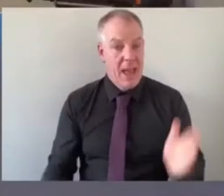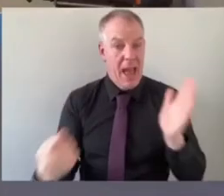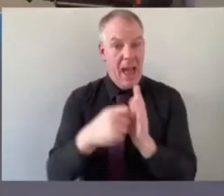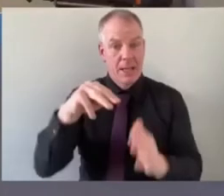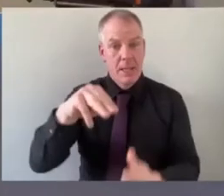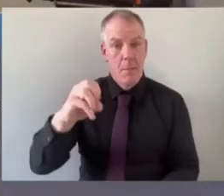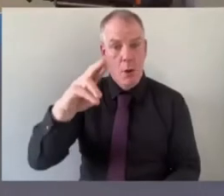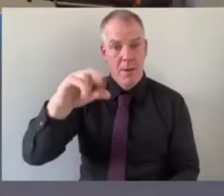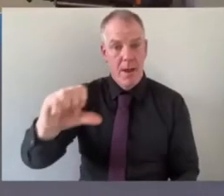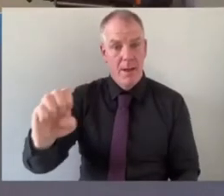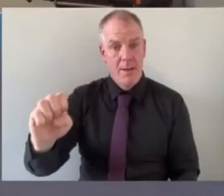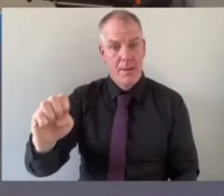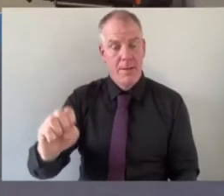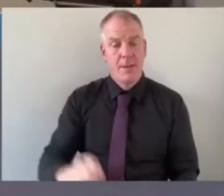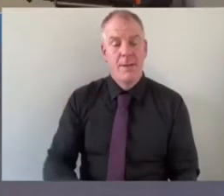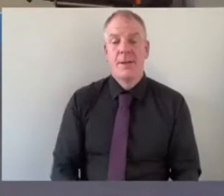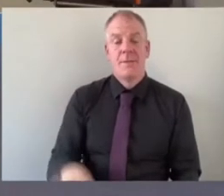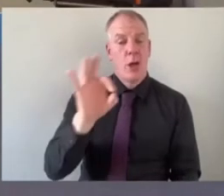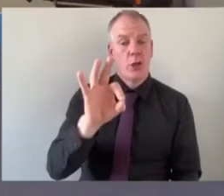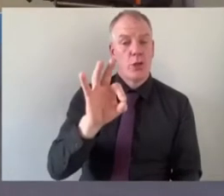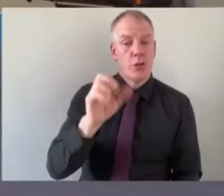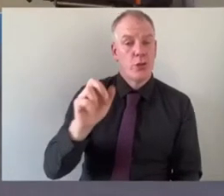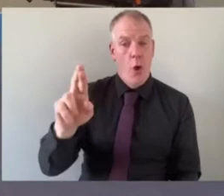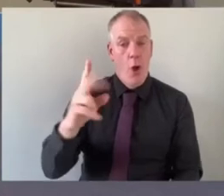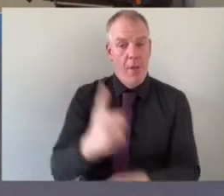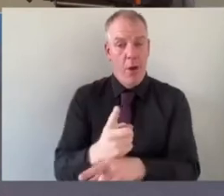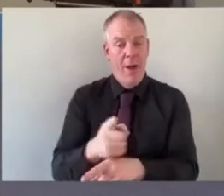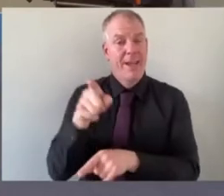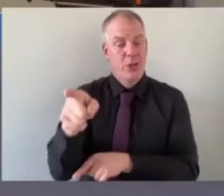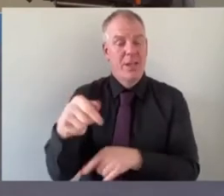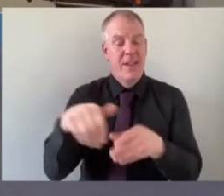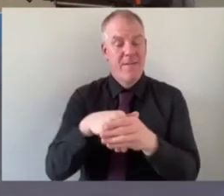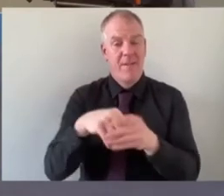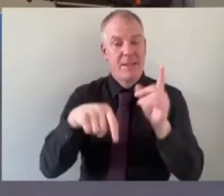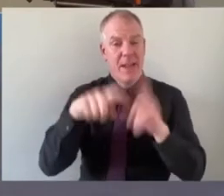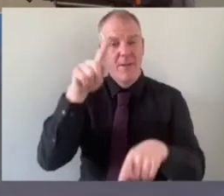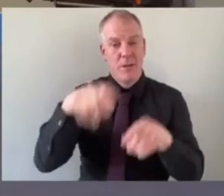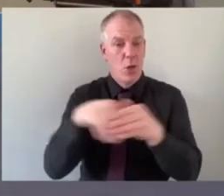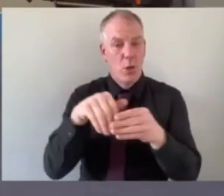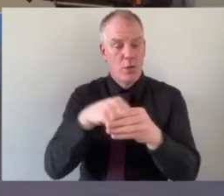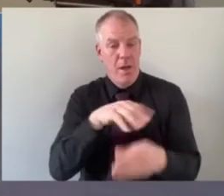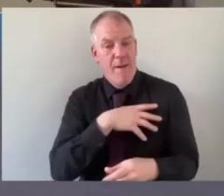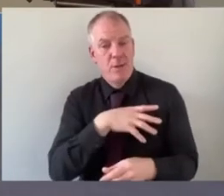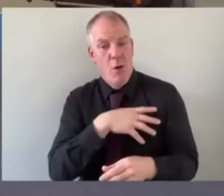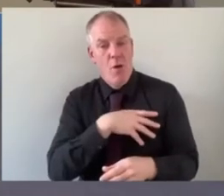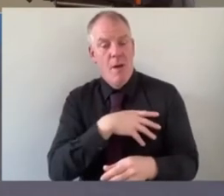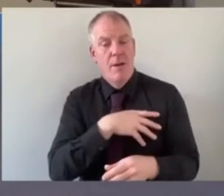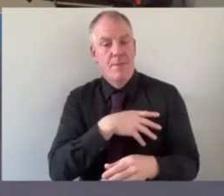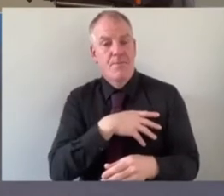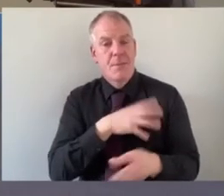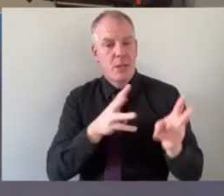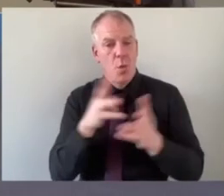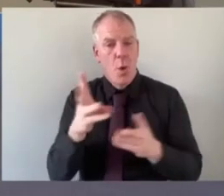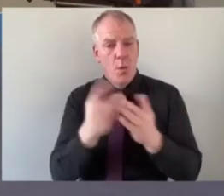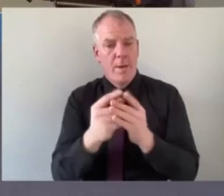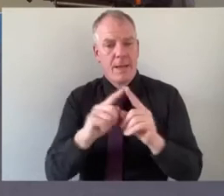um and jerry mctavish is here she's our diversity inclusion officer with national ga um and i know working very closely with si and the likes of those organizations